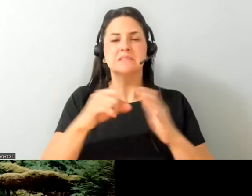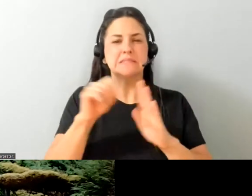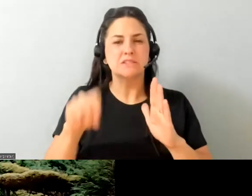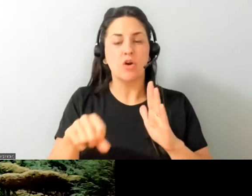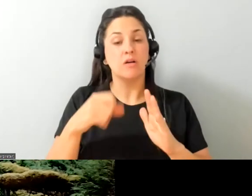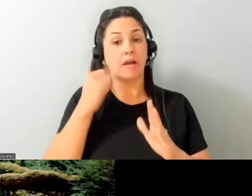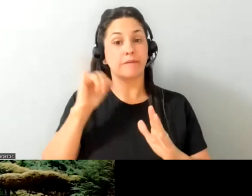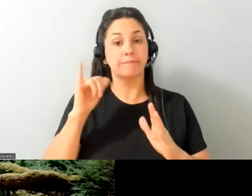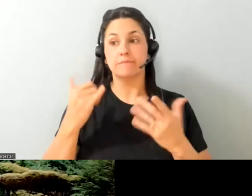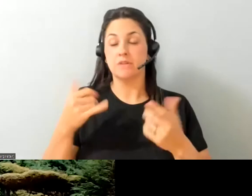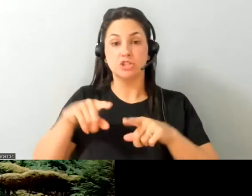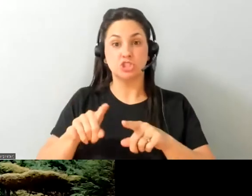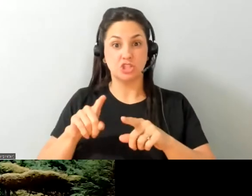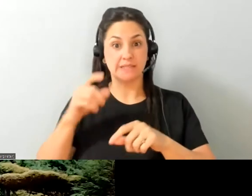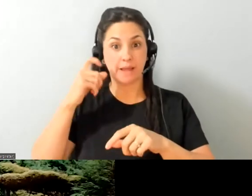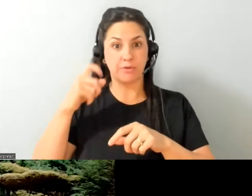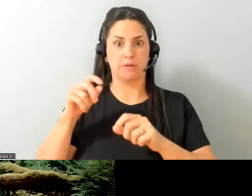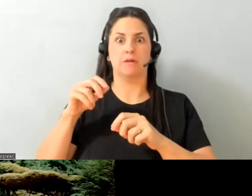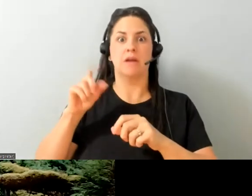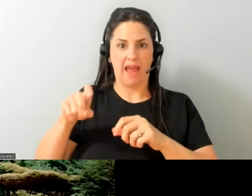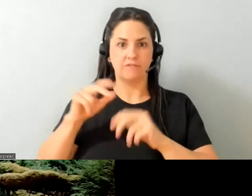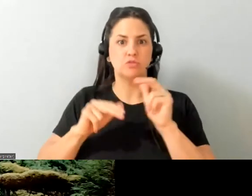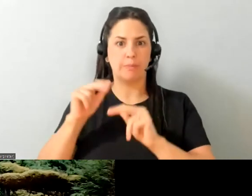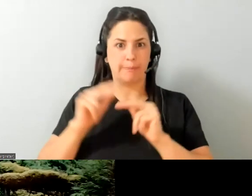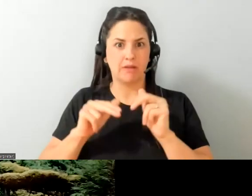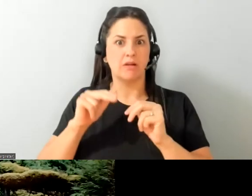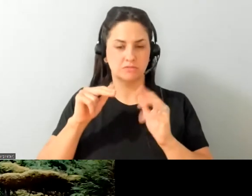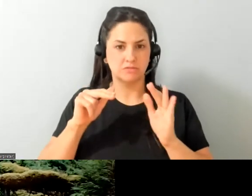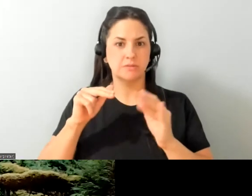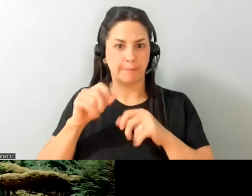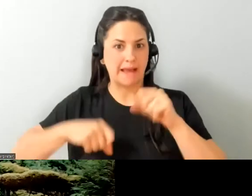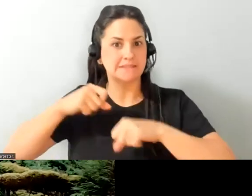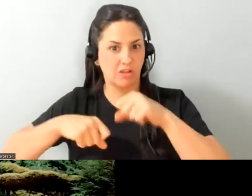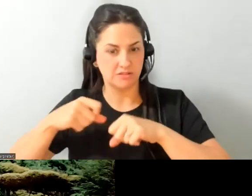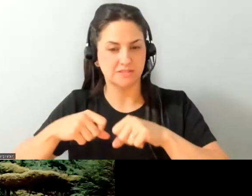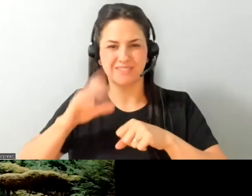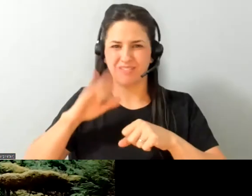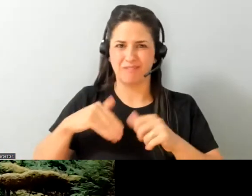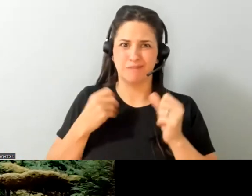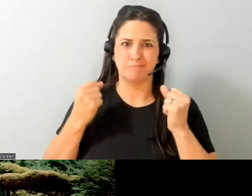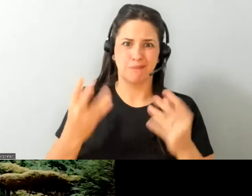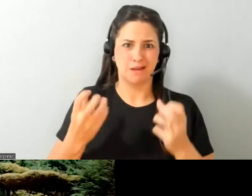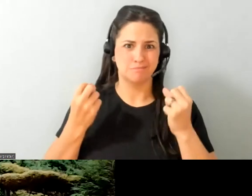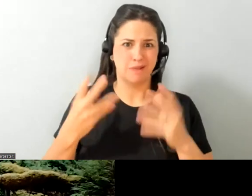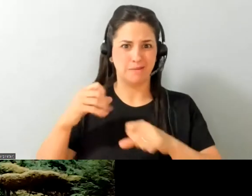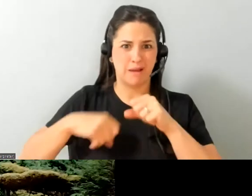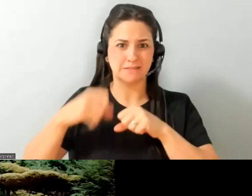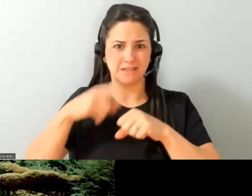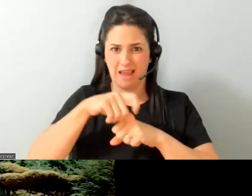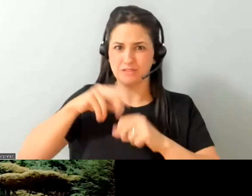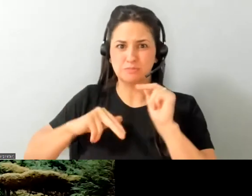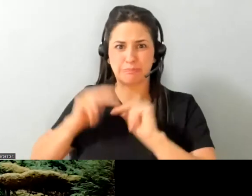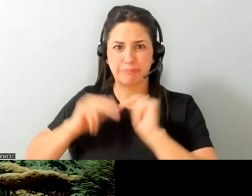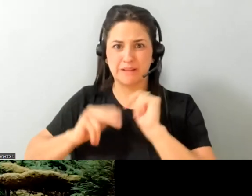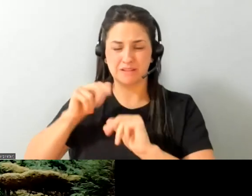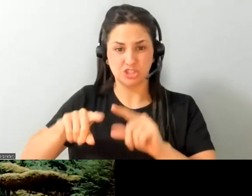suddenly they have to build like a bazillion bicycles in the spring and we thought of a gentleman that could really knock that out of the park and